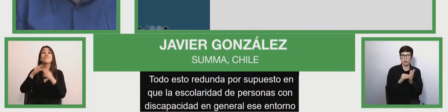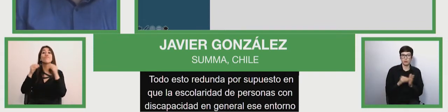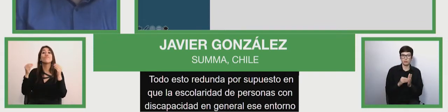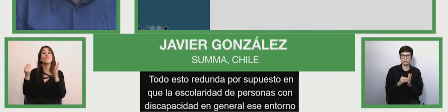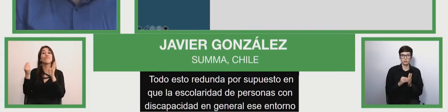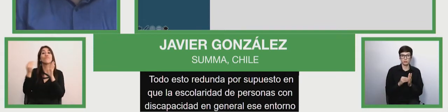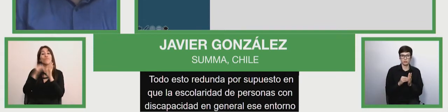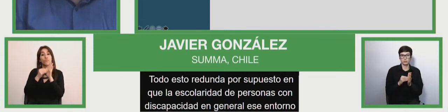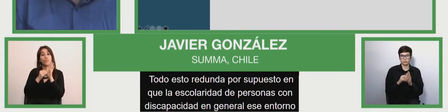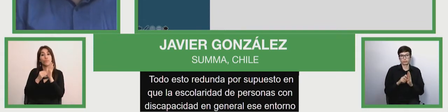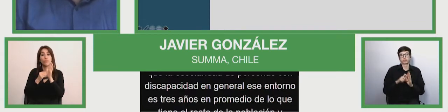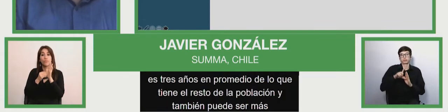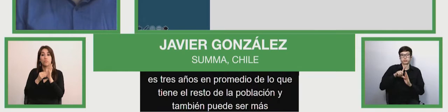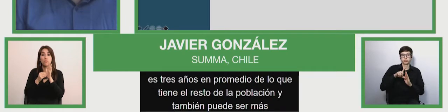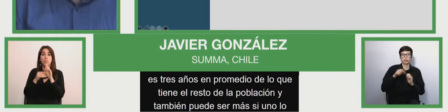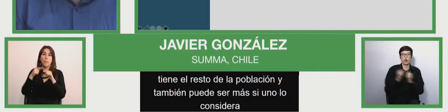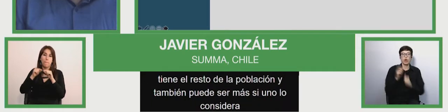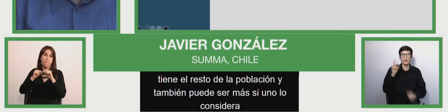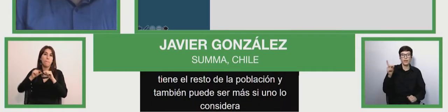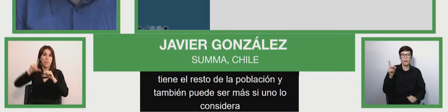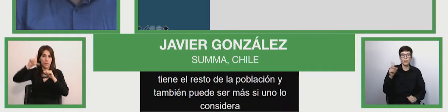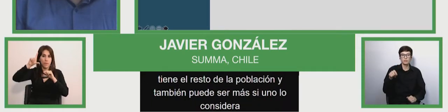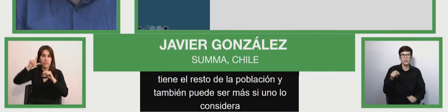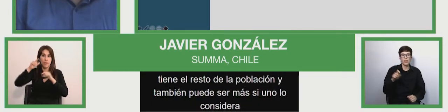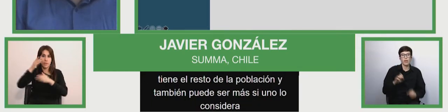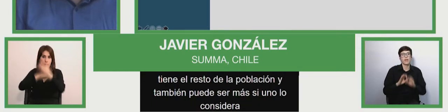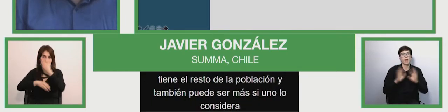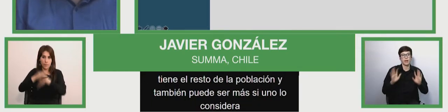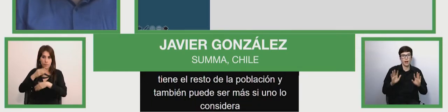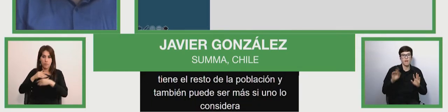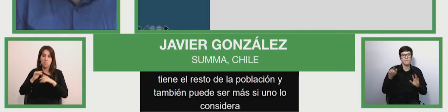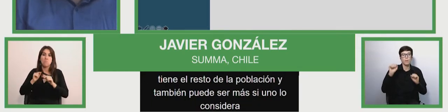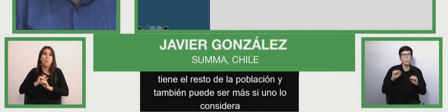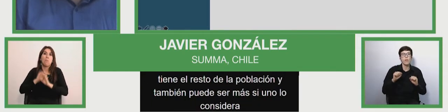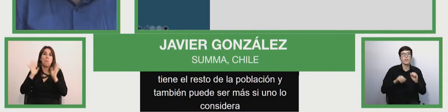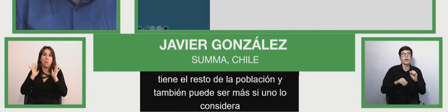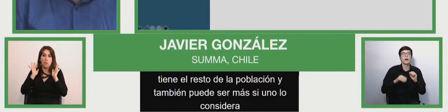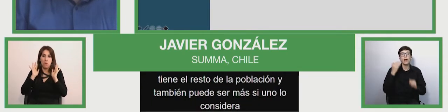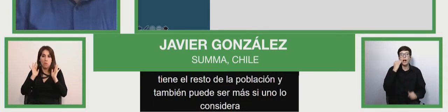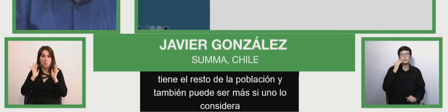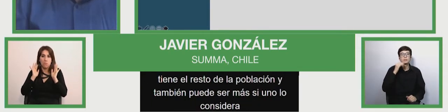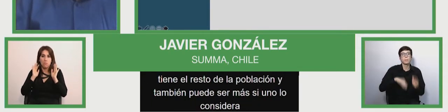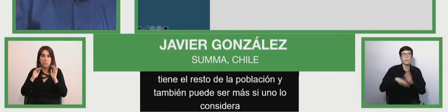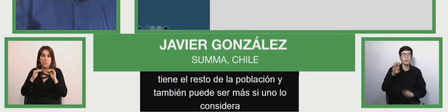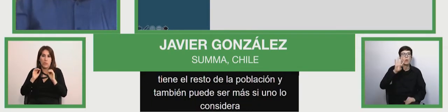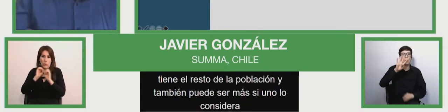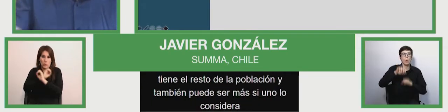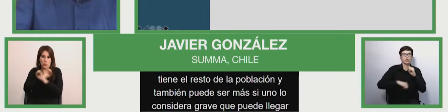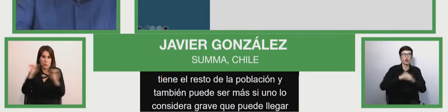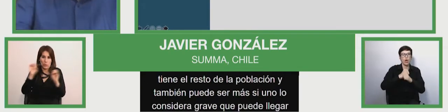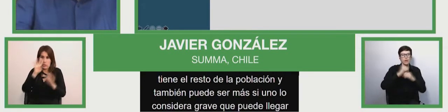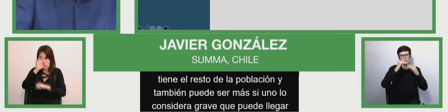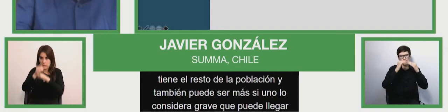slight and serious disabilities, which can go up to four years of lack